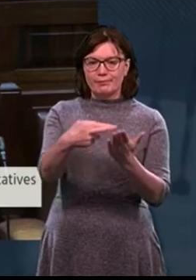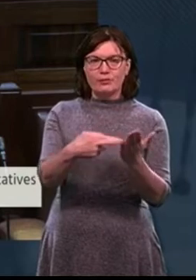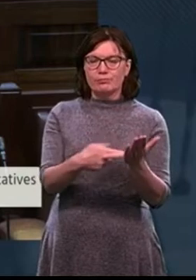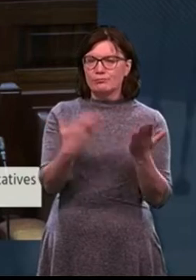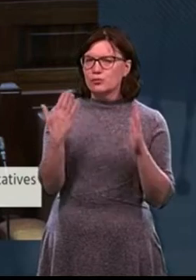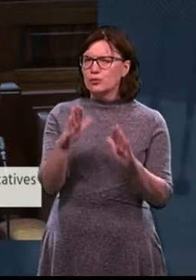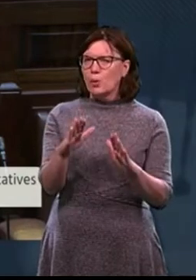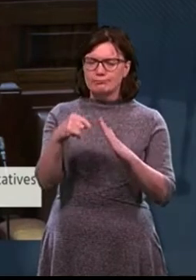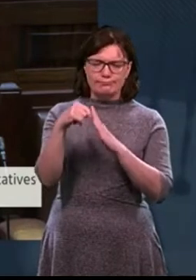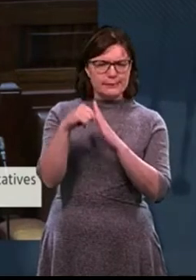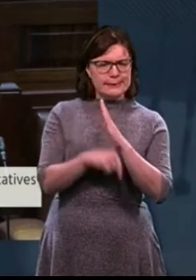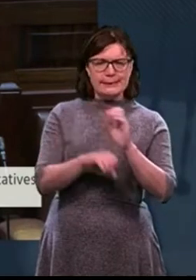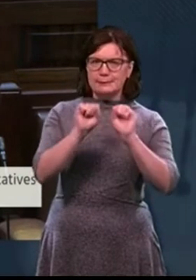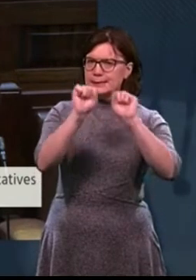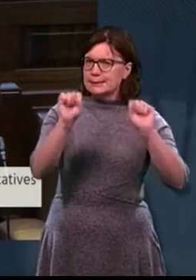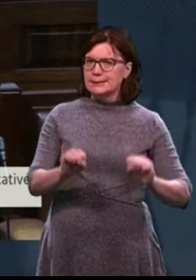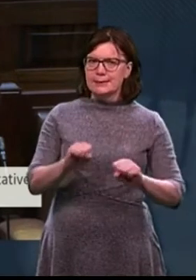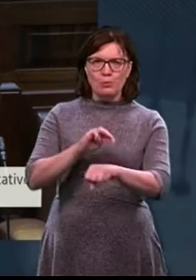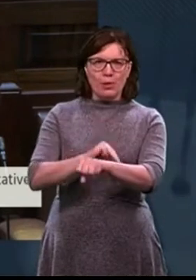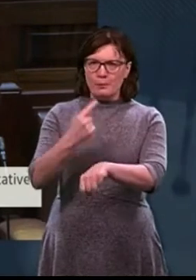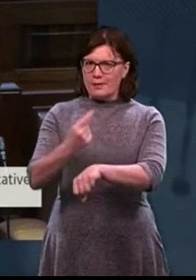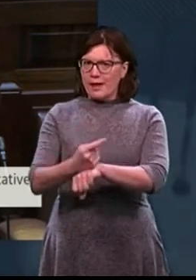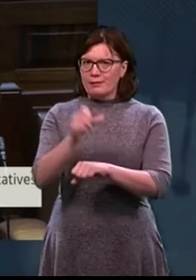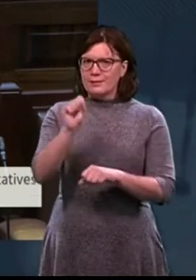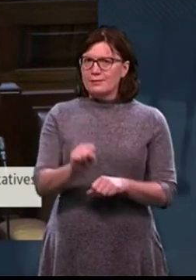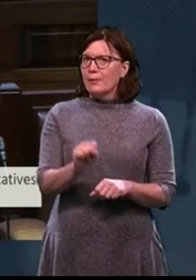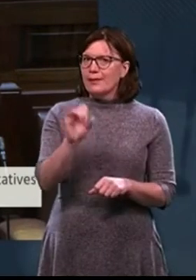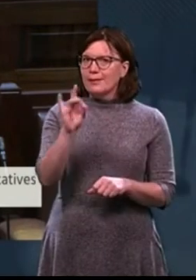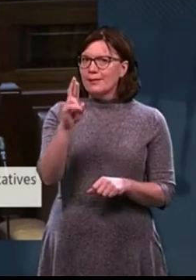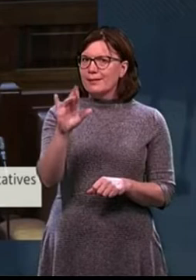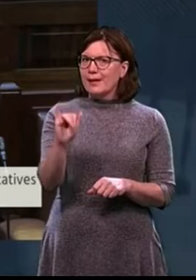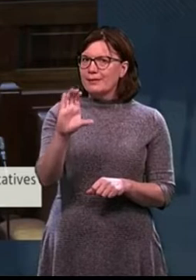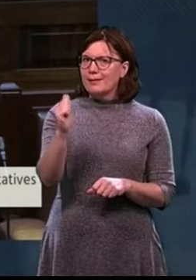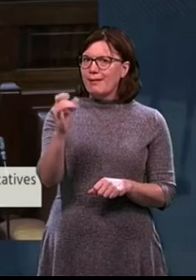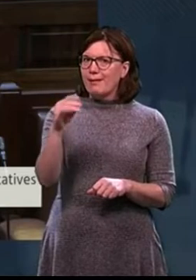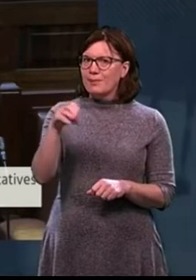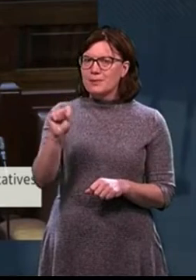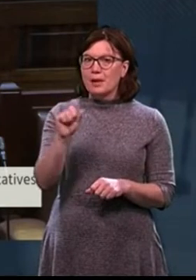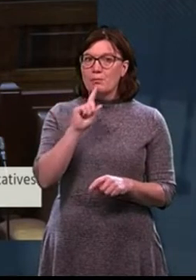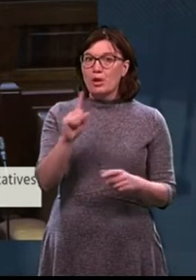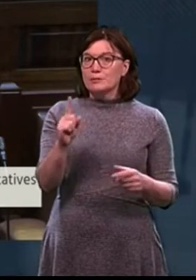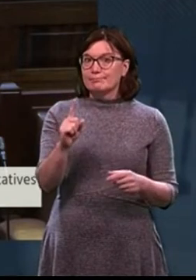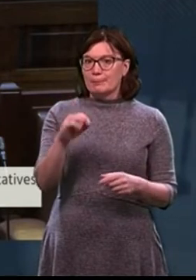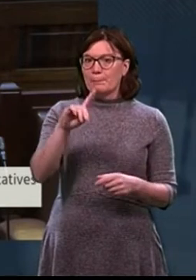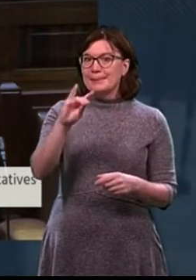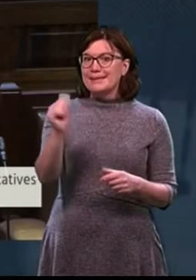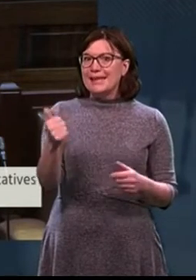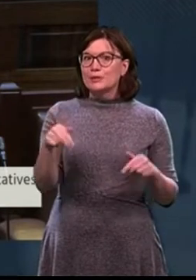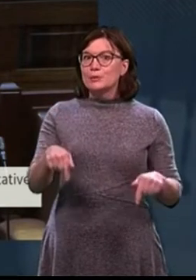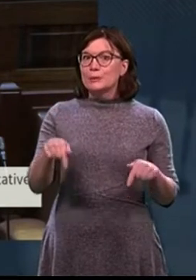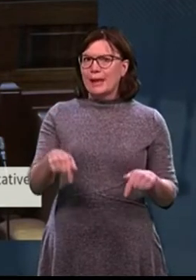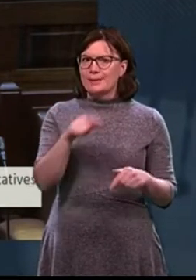endemic problems with South Kerry Cams, but media reports today suggest a review into North Kerry